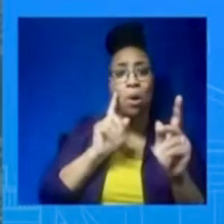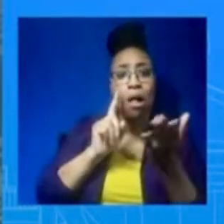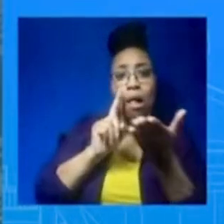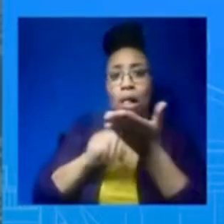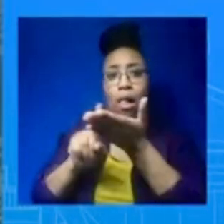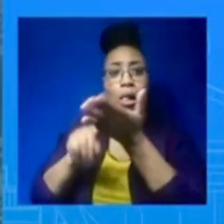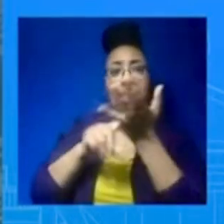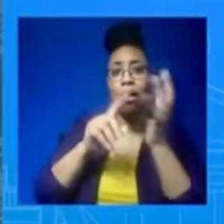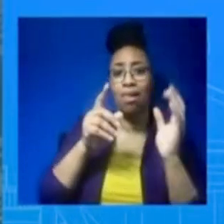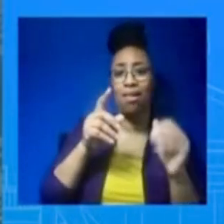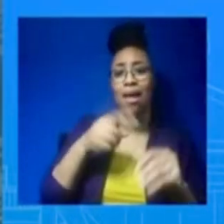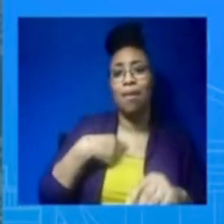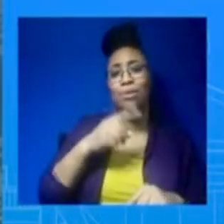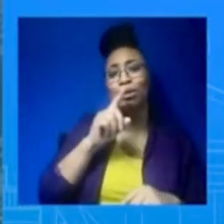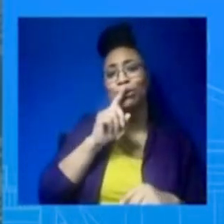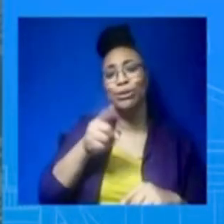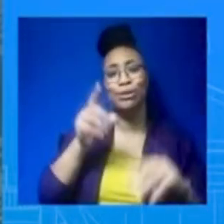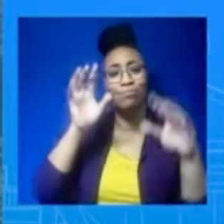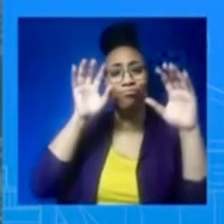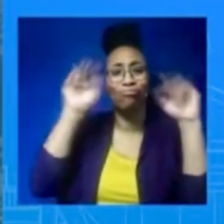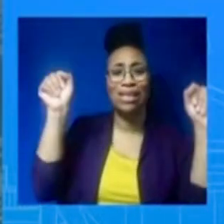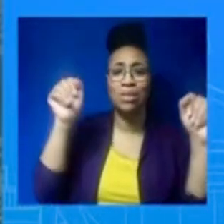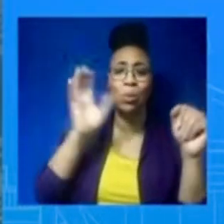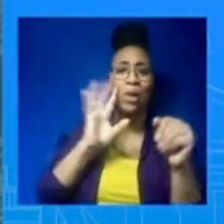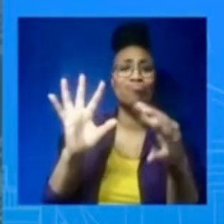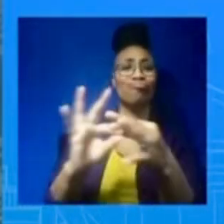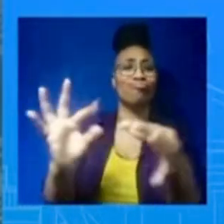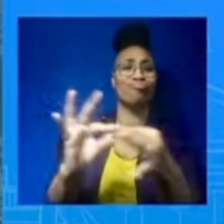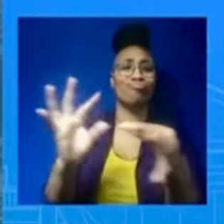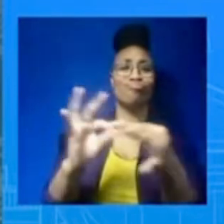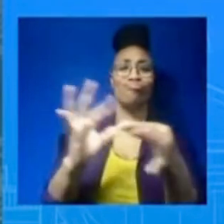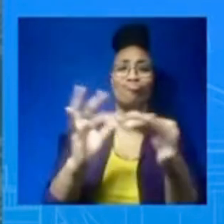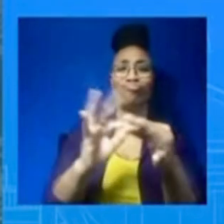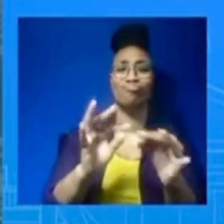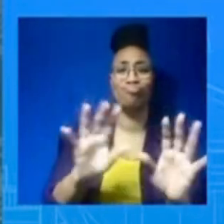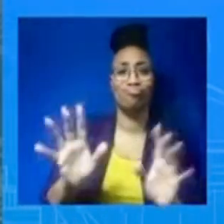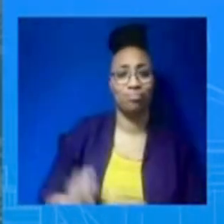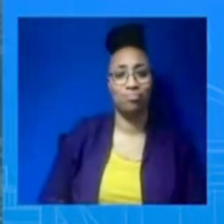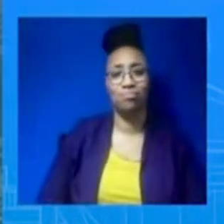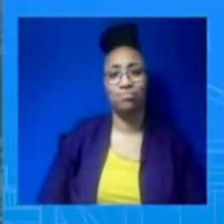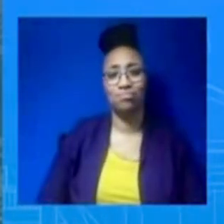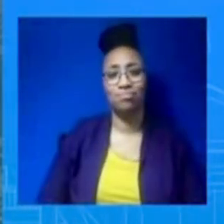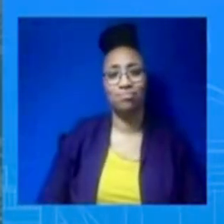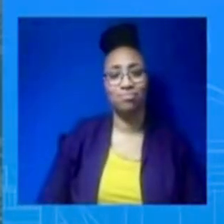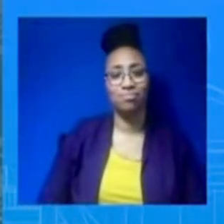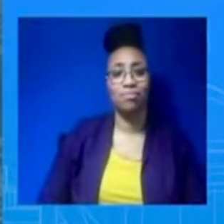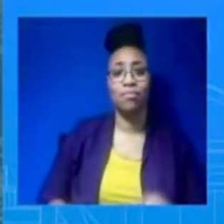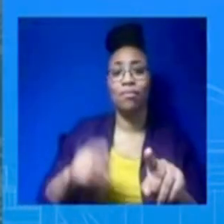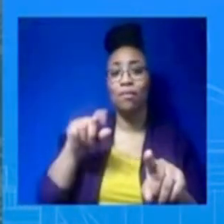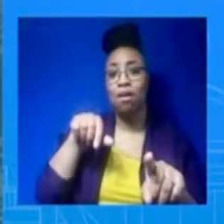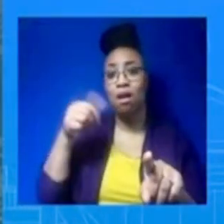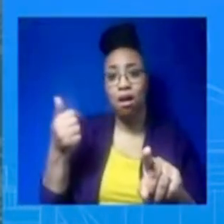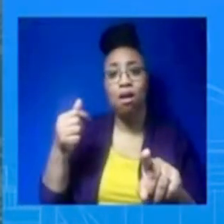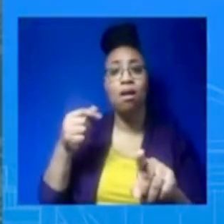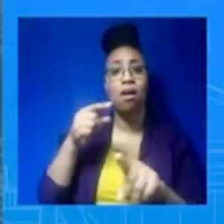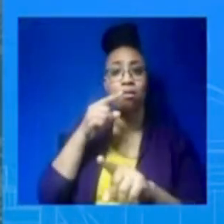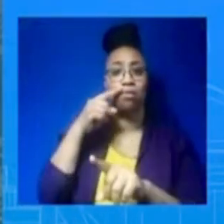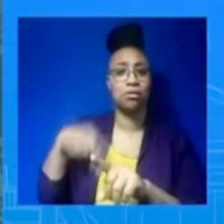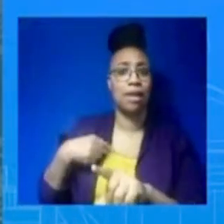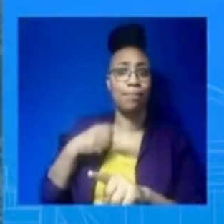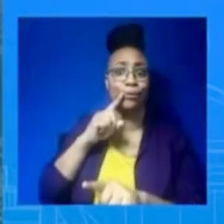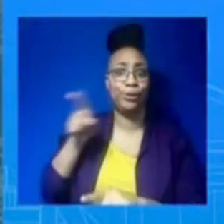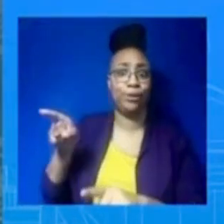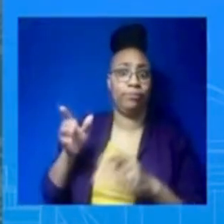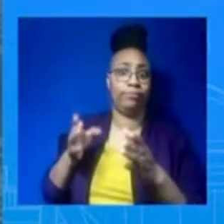almost assumes as if support's going to wane or waver or dwindle? And that's just not how the